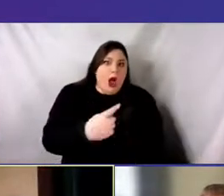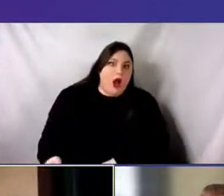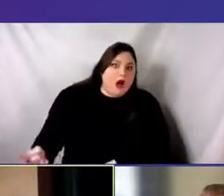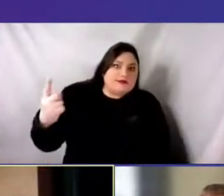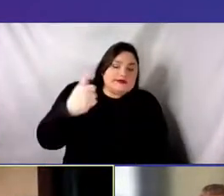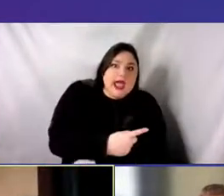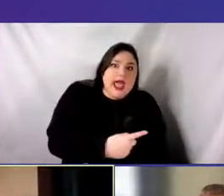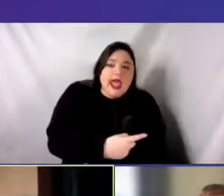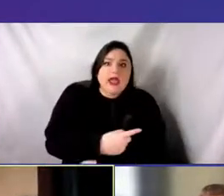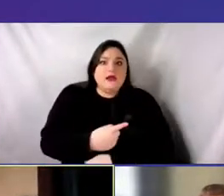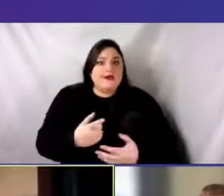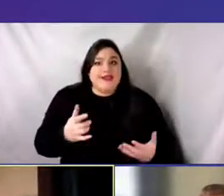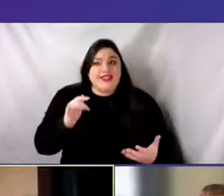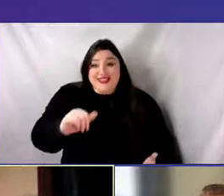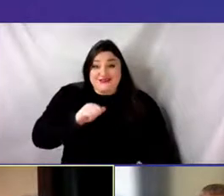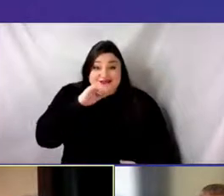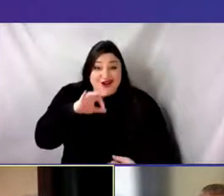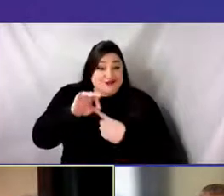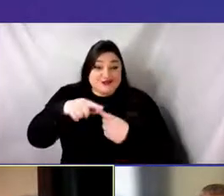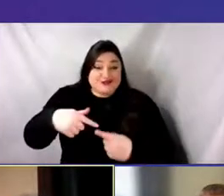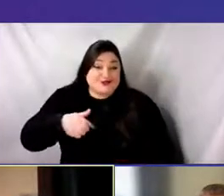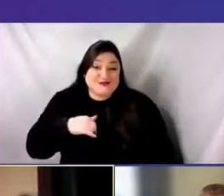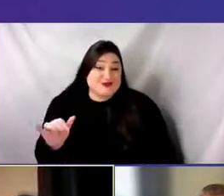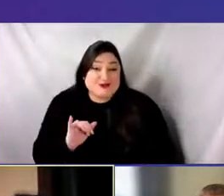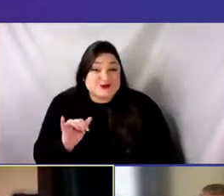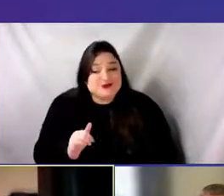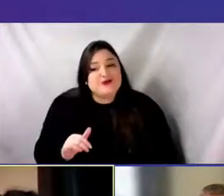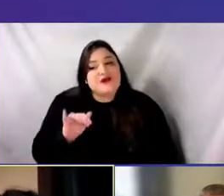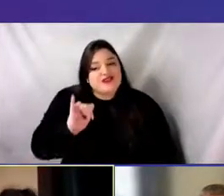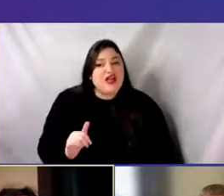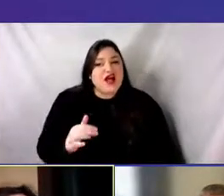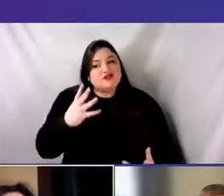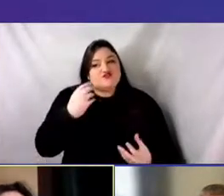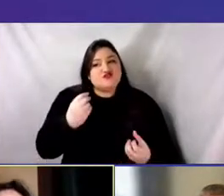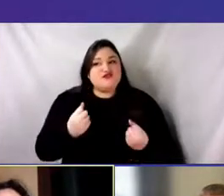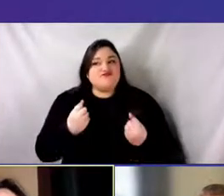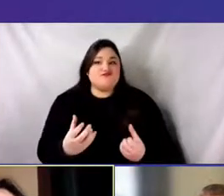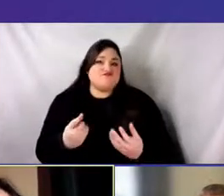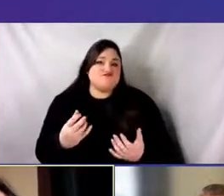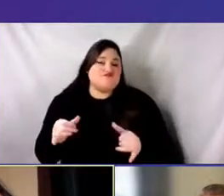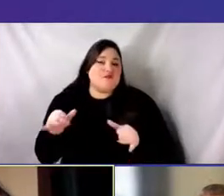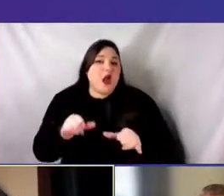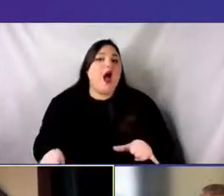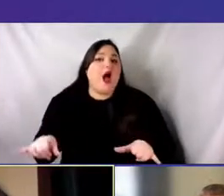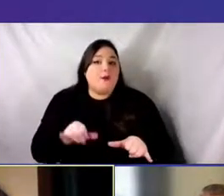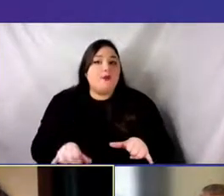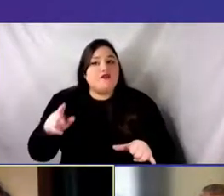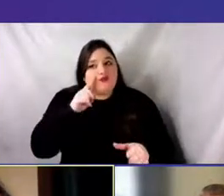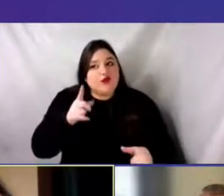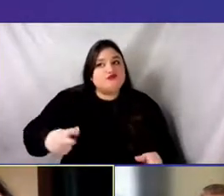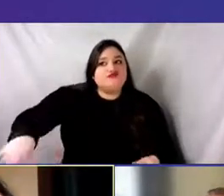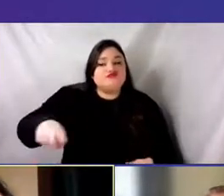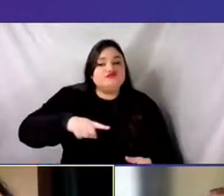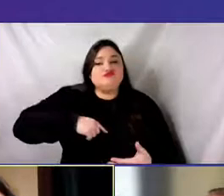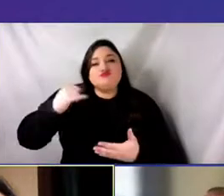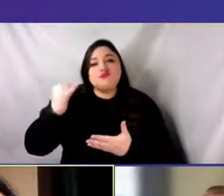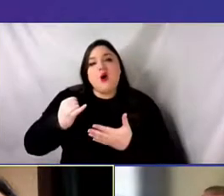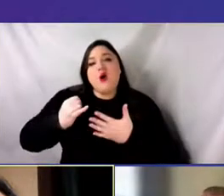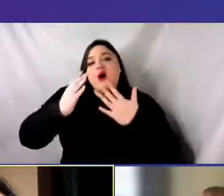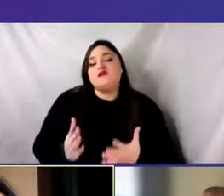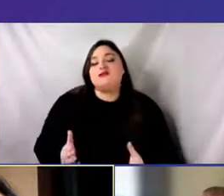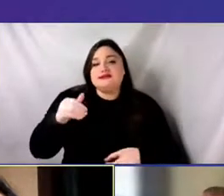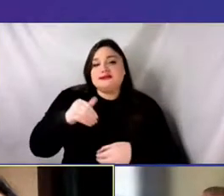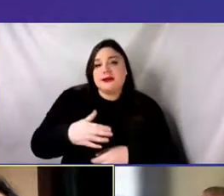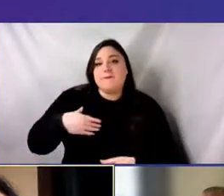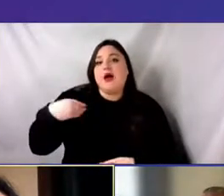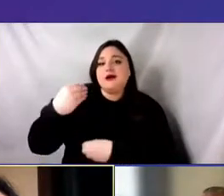unique to me, but rather it's something that's pretty characteristic of how artists of my generation have had